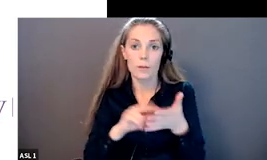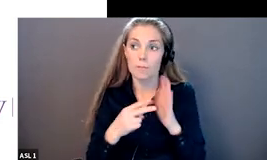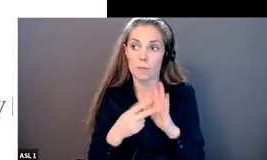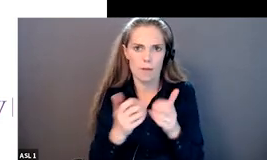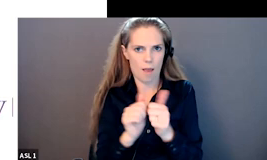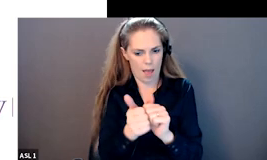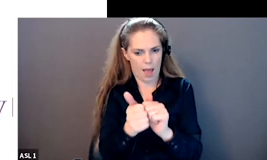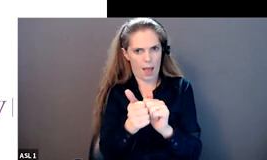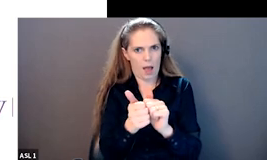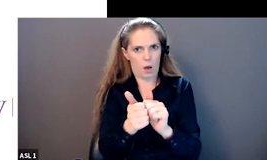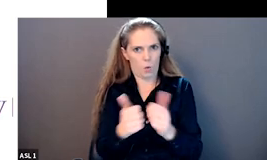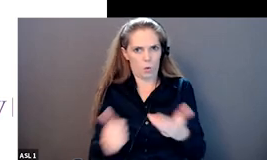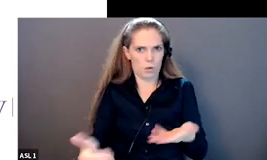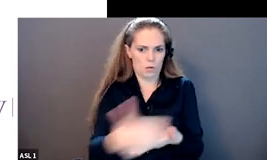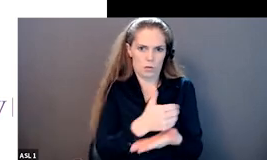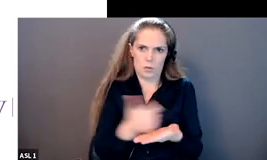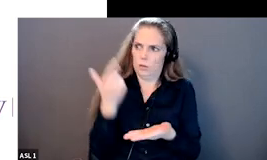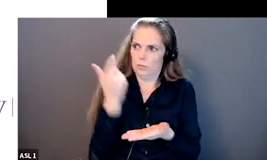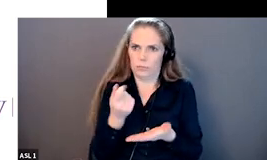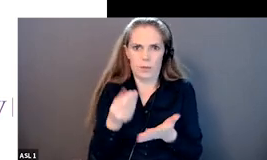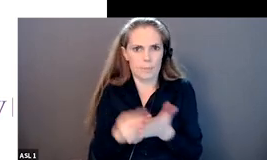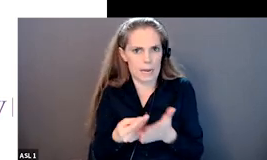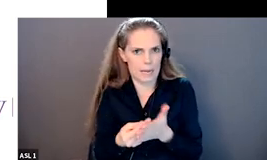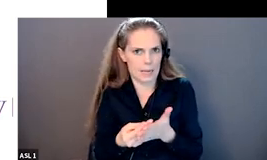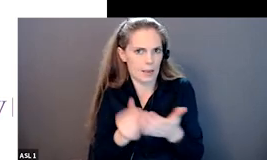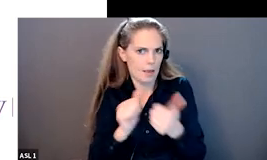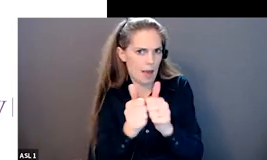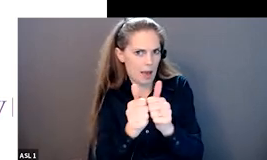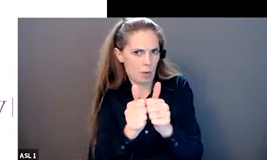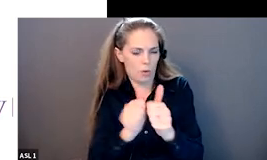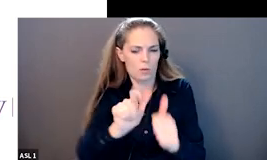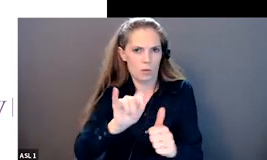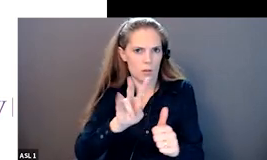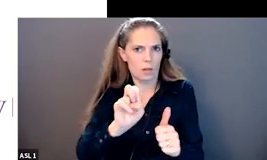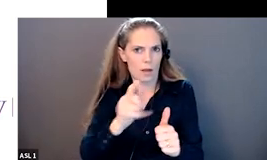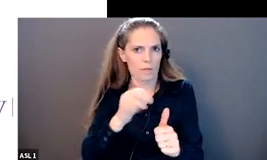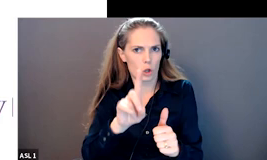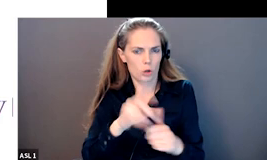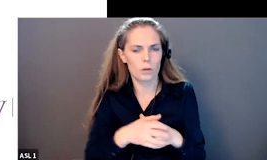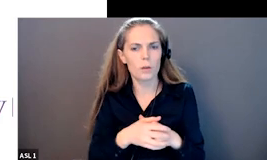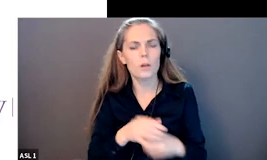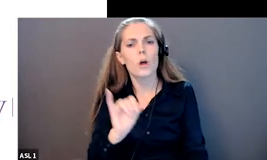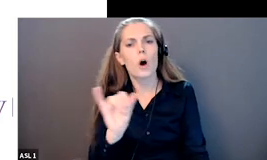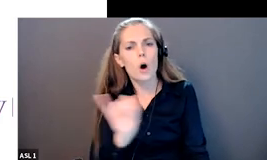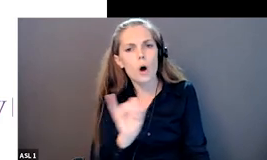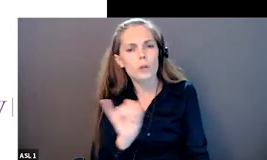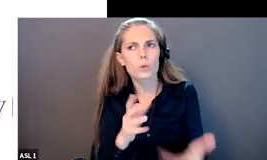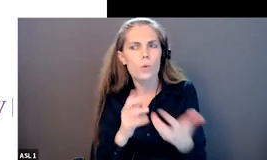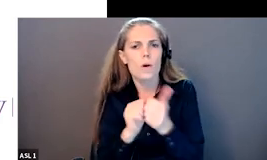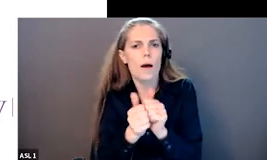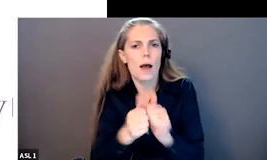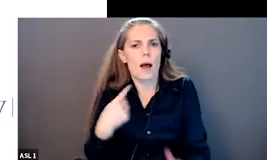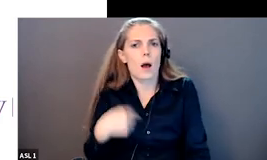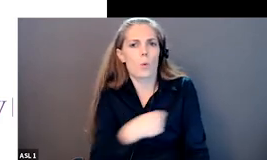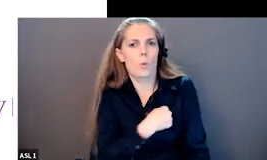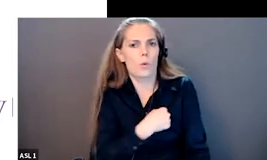uh what most of us but uh think about but it's also the way in which we make a life so it's not limited to paid